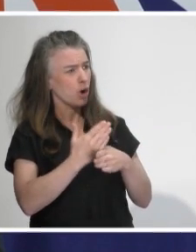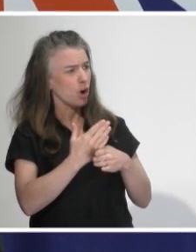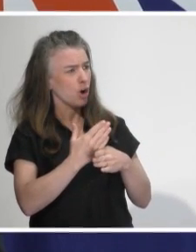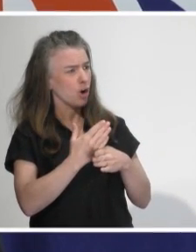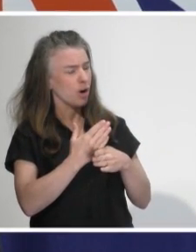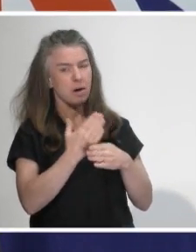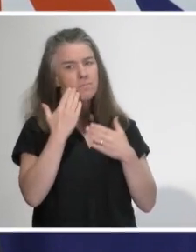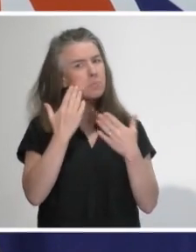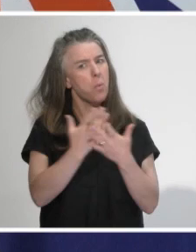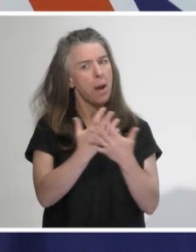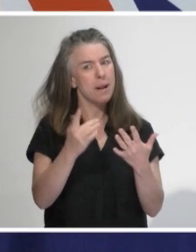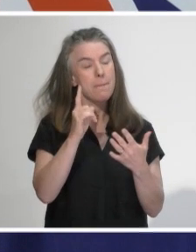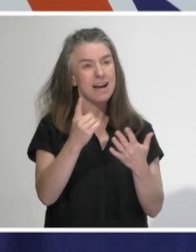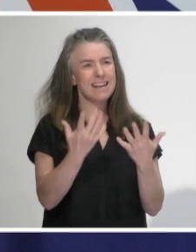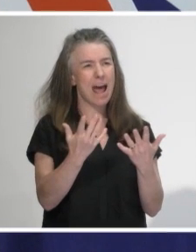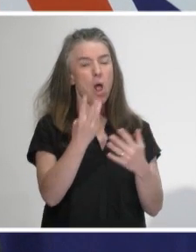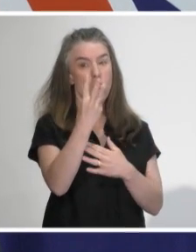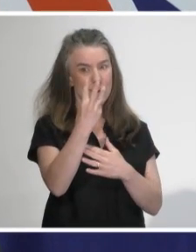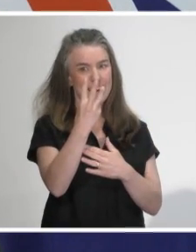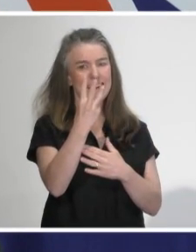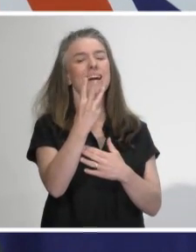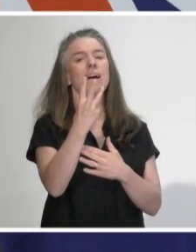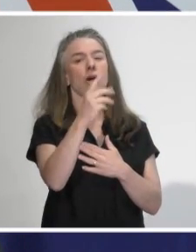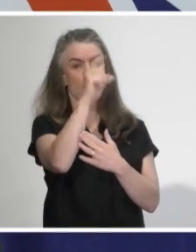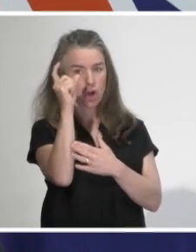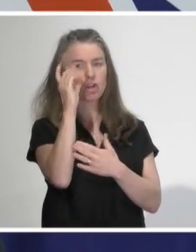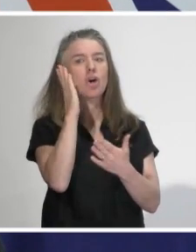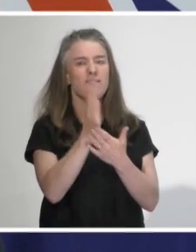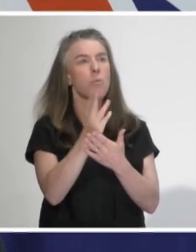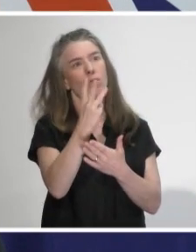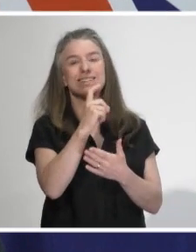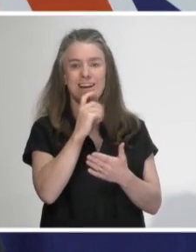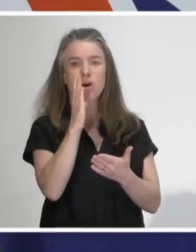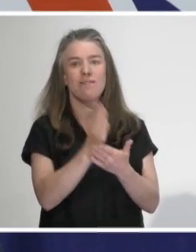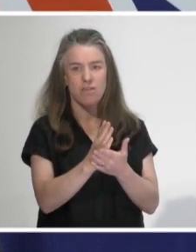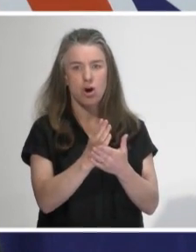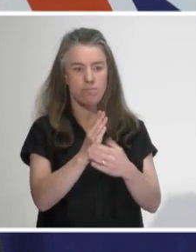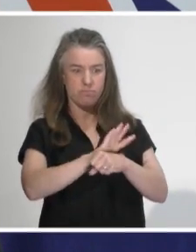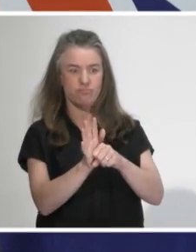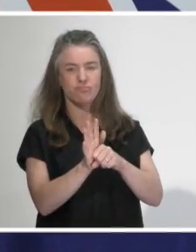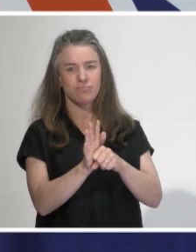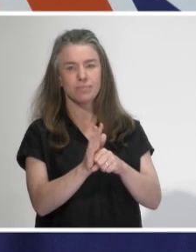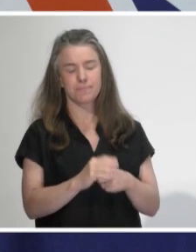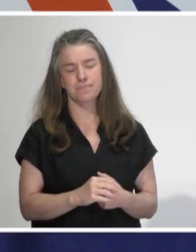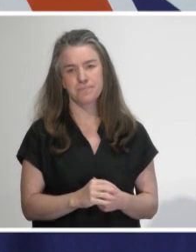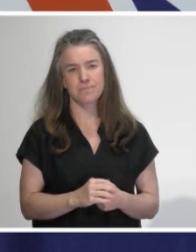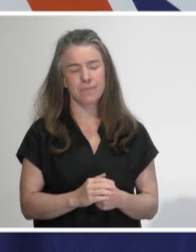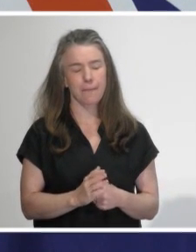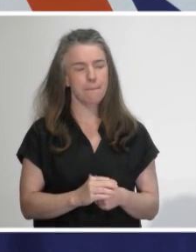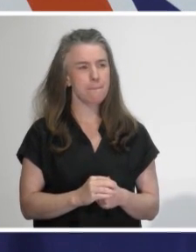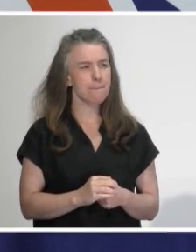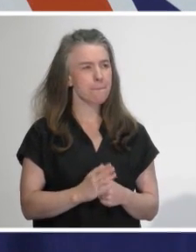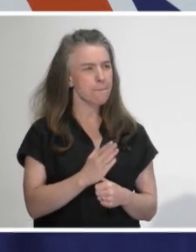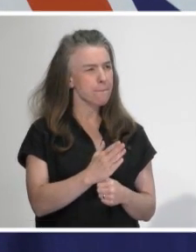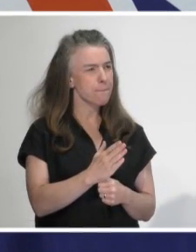don't on the staff that have stood down, I do know that there are now three cases associated with that and I understand that they are all staff members. Can I go